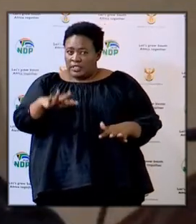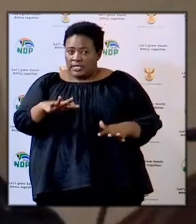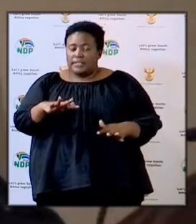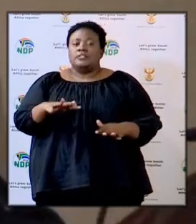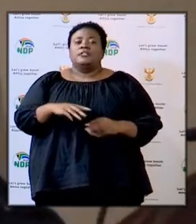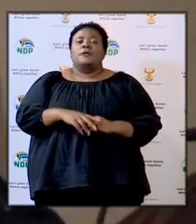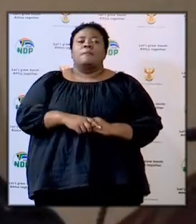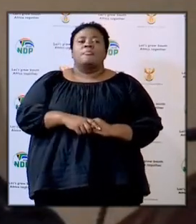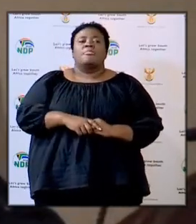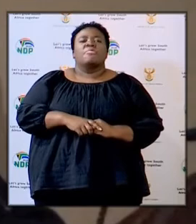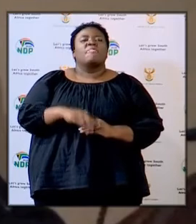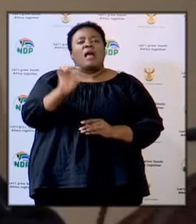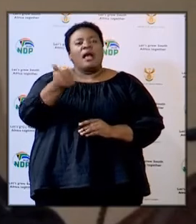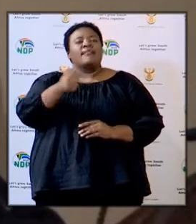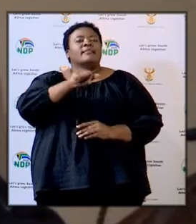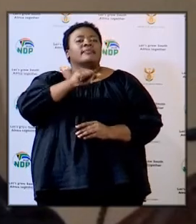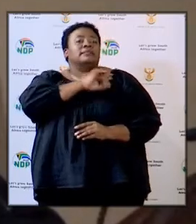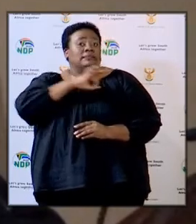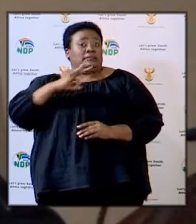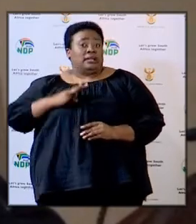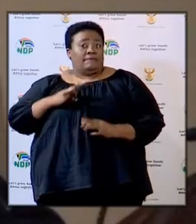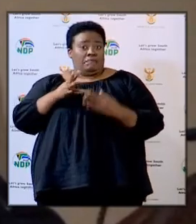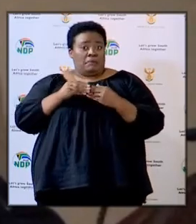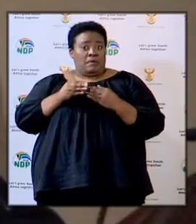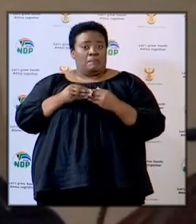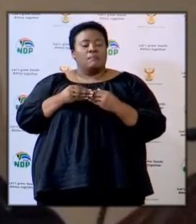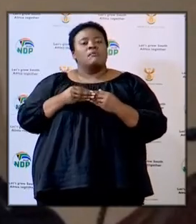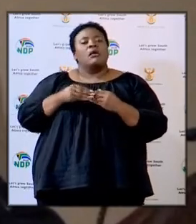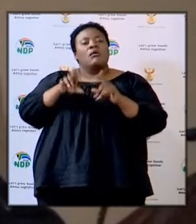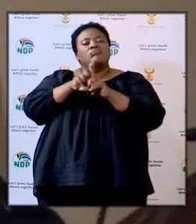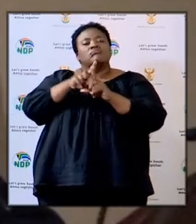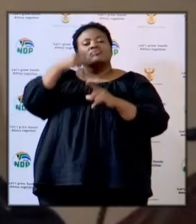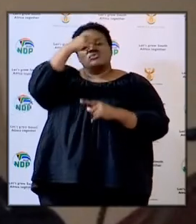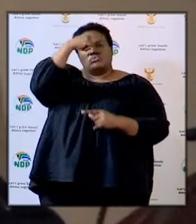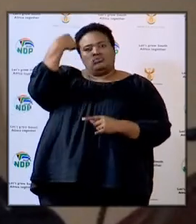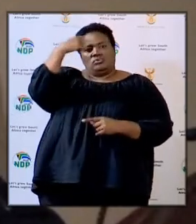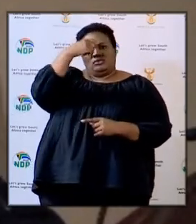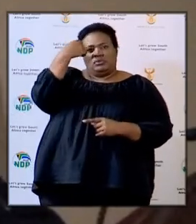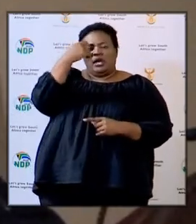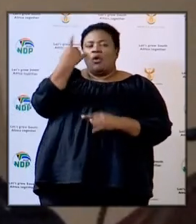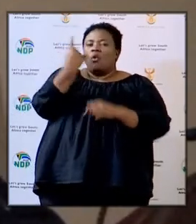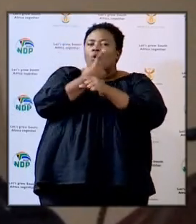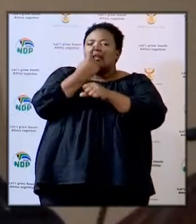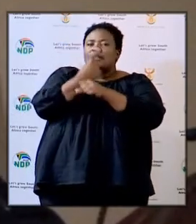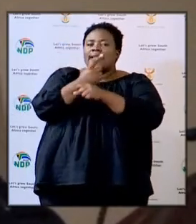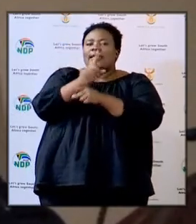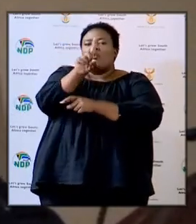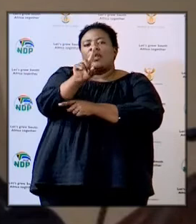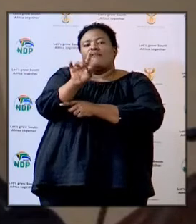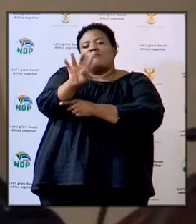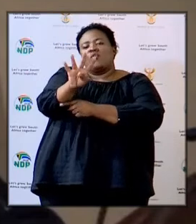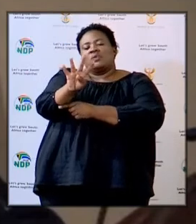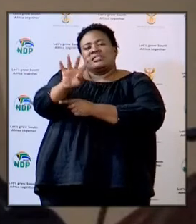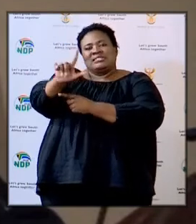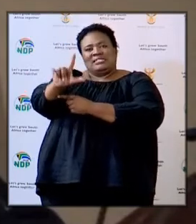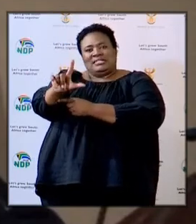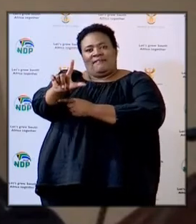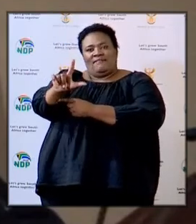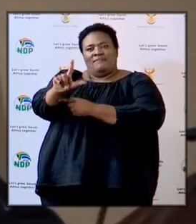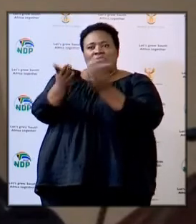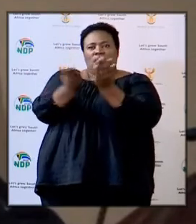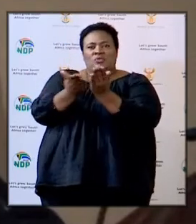officials and we only had a problem of 147 schools that